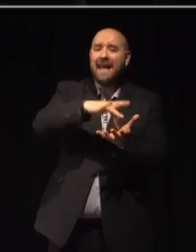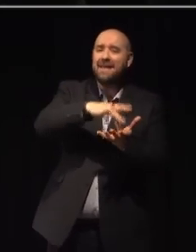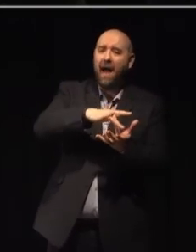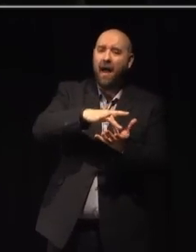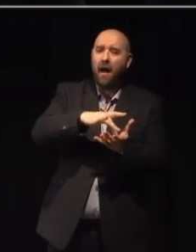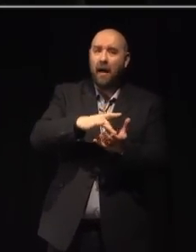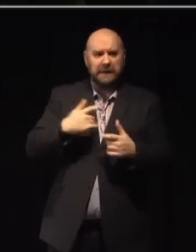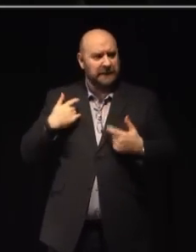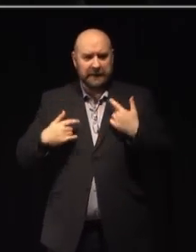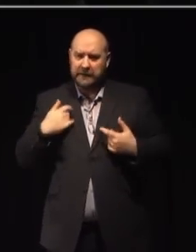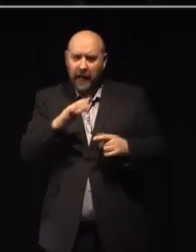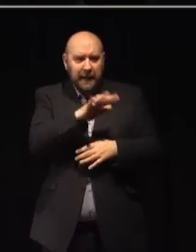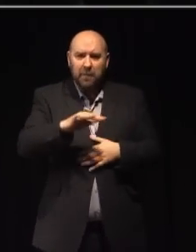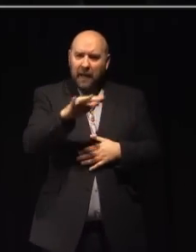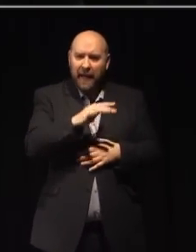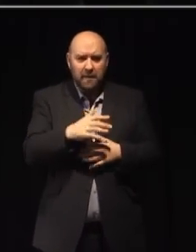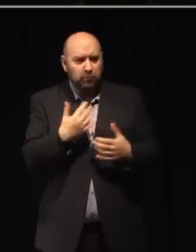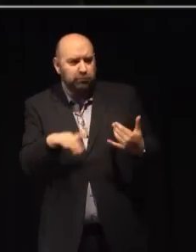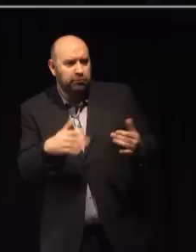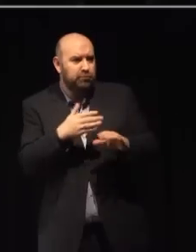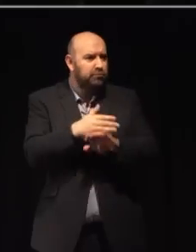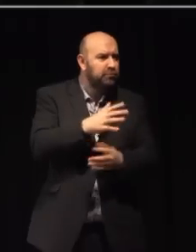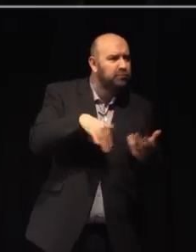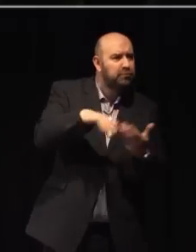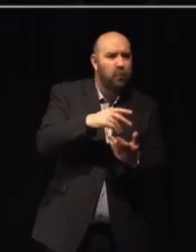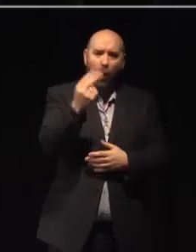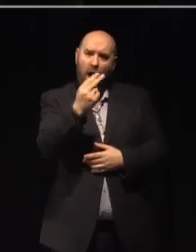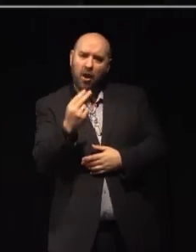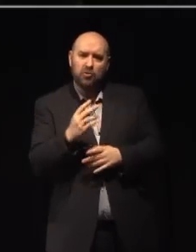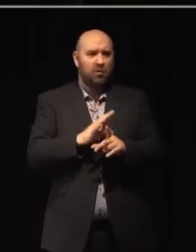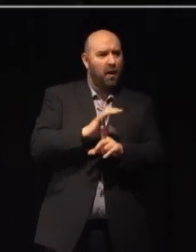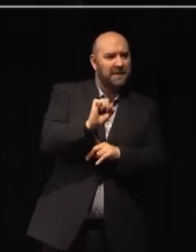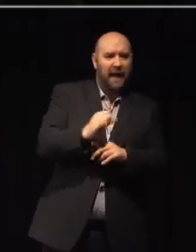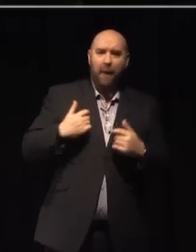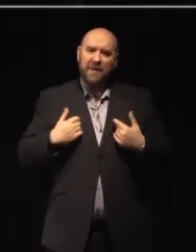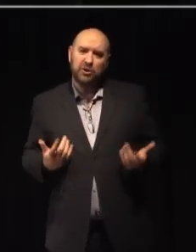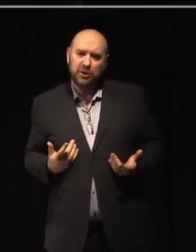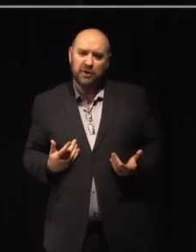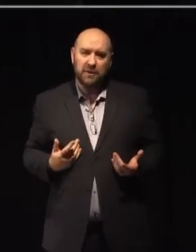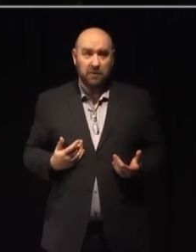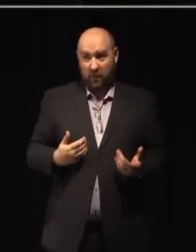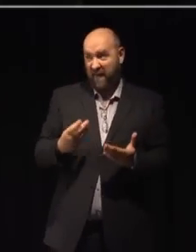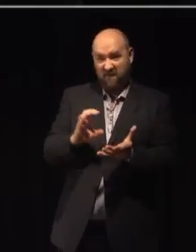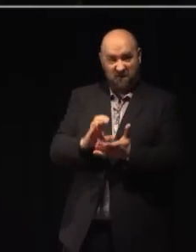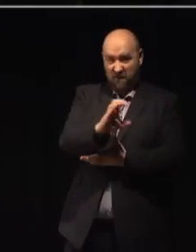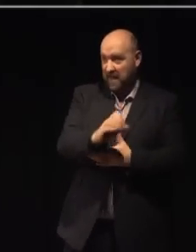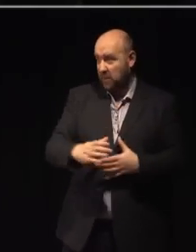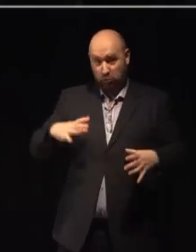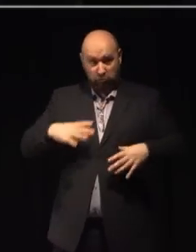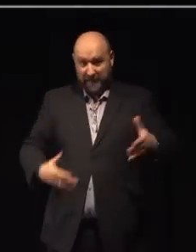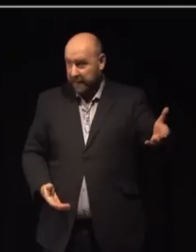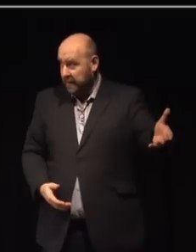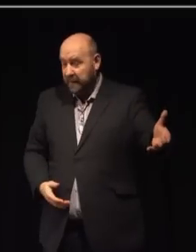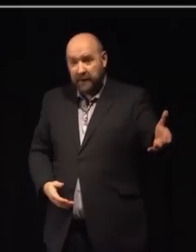and vibrant place with big cultural and artistic ambitions, ripe for investment as part of the Northern Powerhouse.